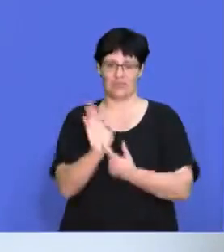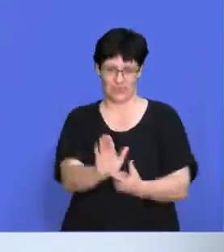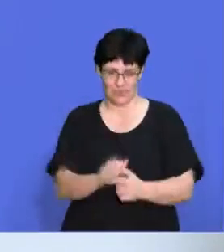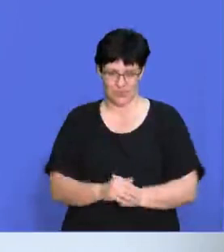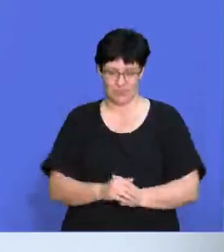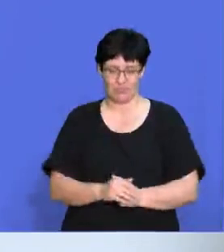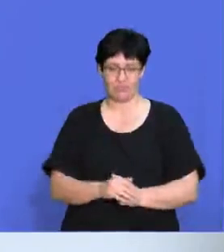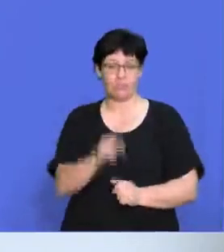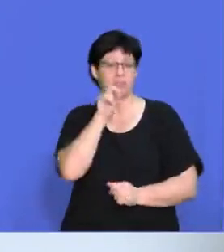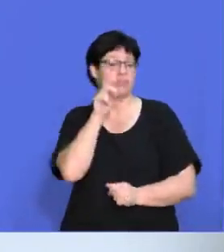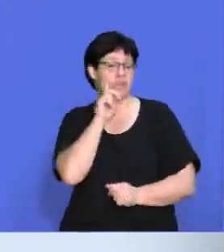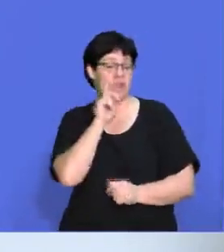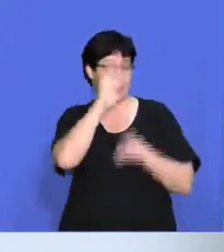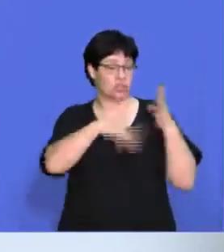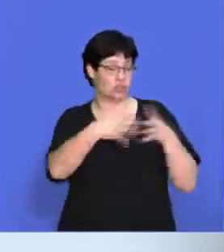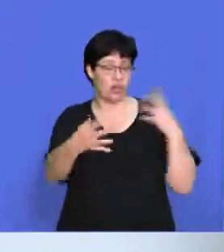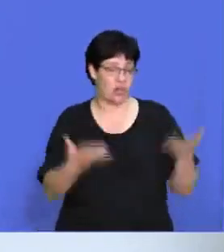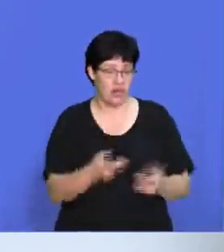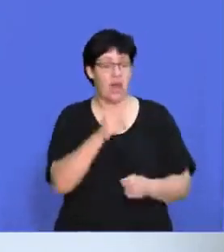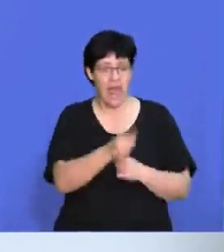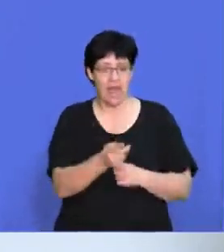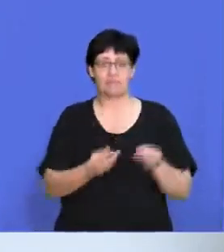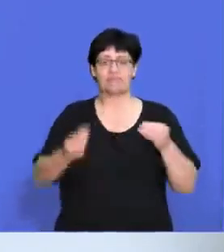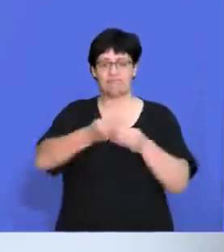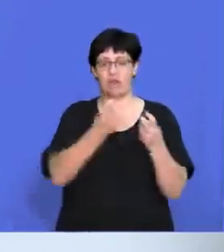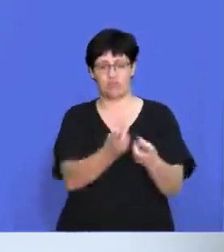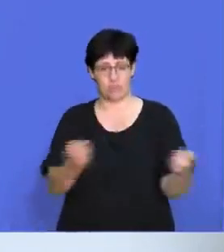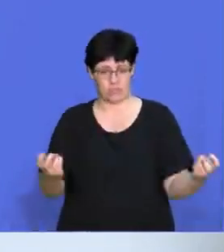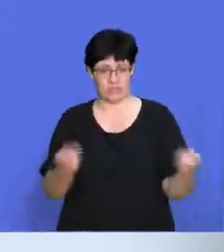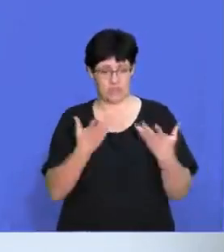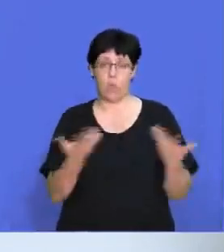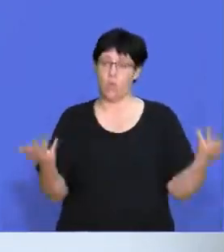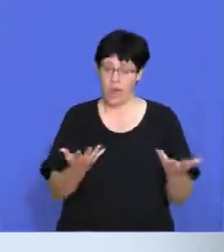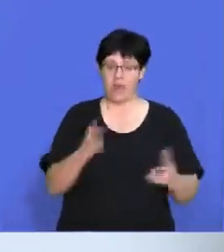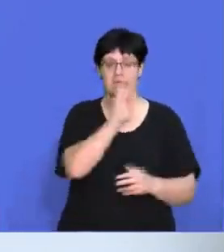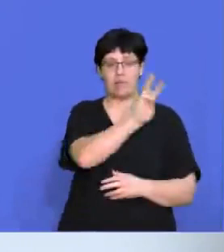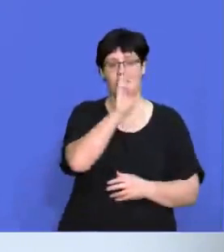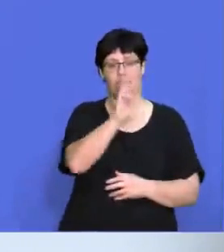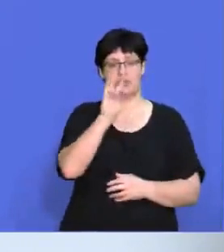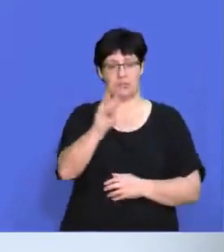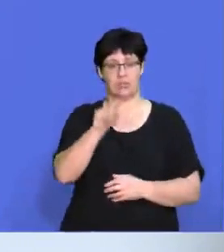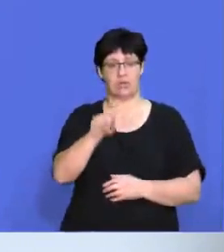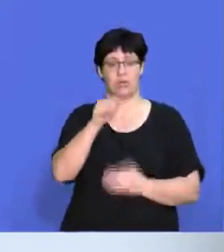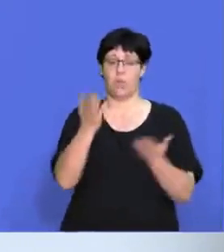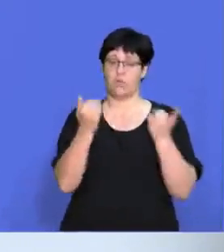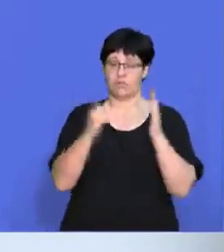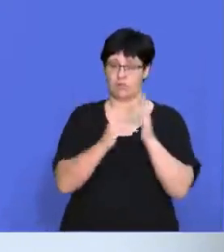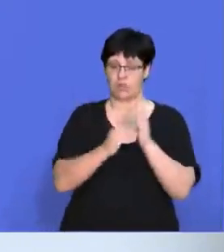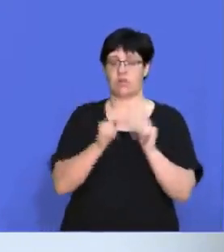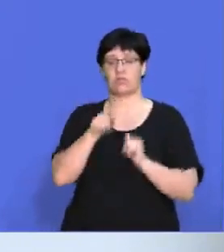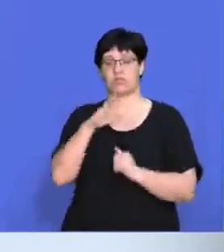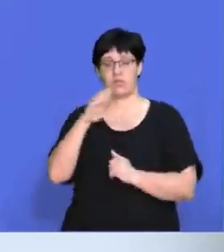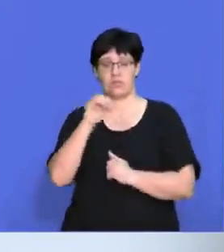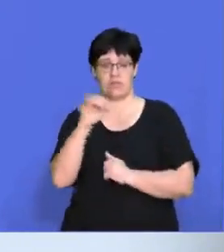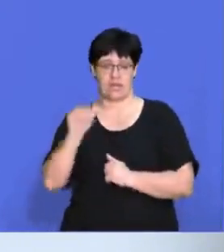Don't forget to check out our schedule as well as extra study resources guys on www.wozomatrix.co